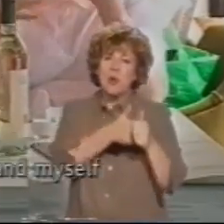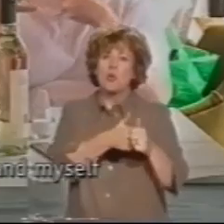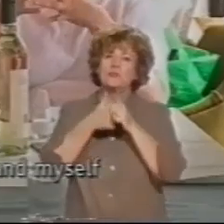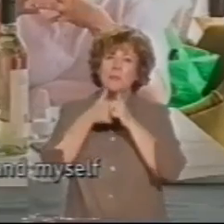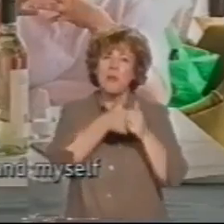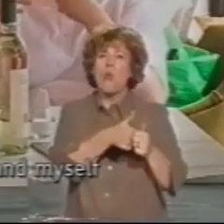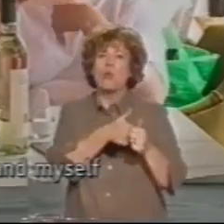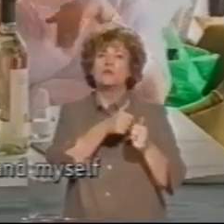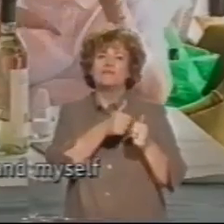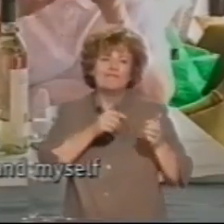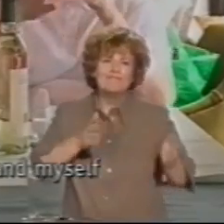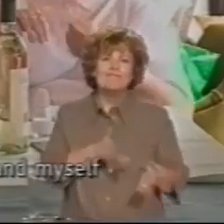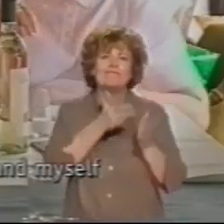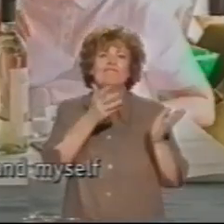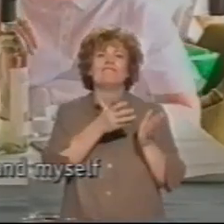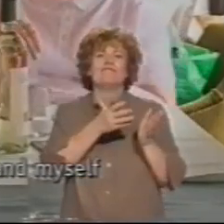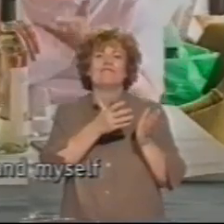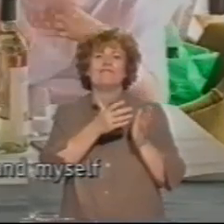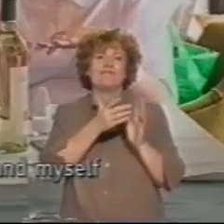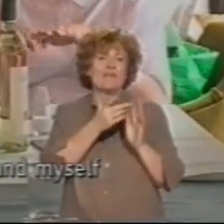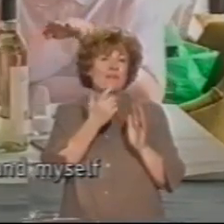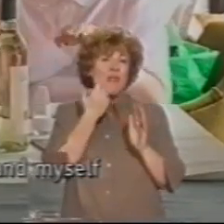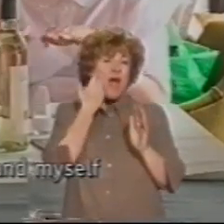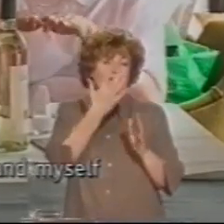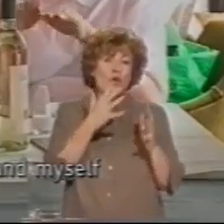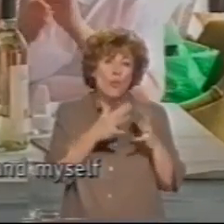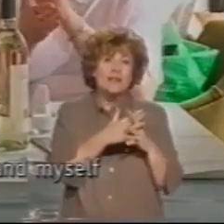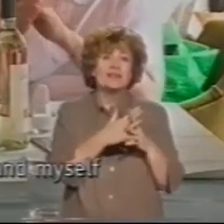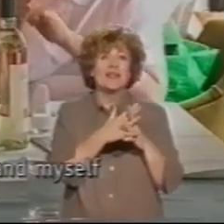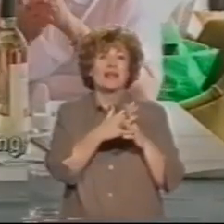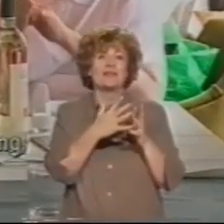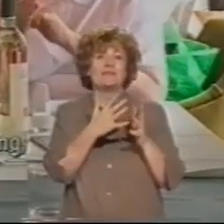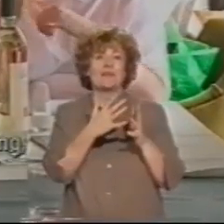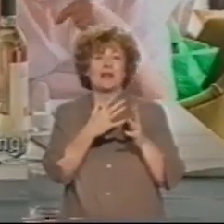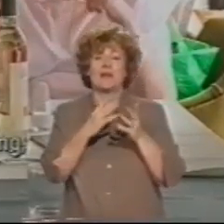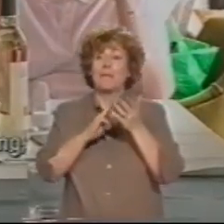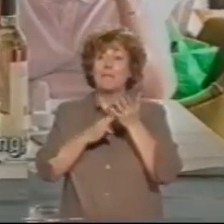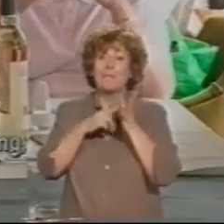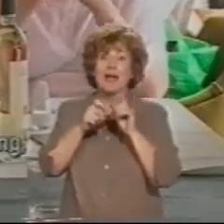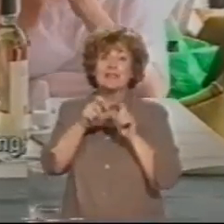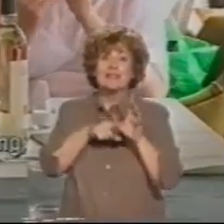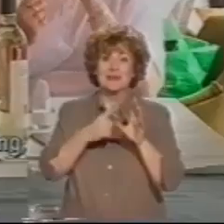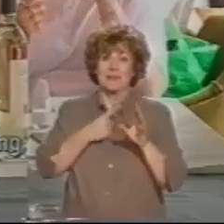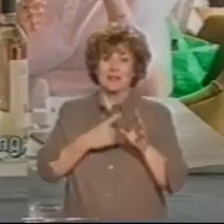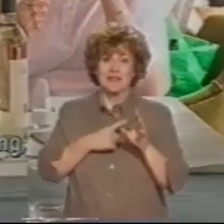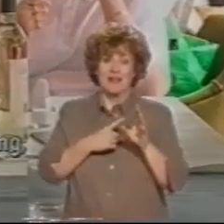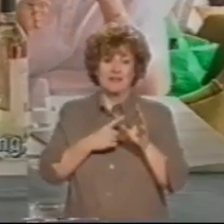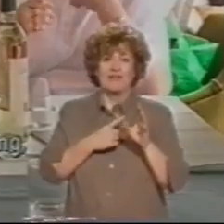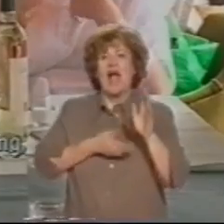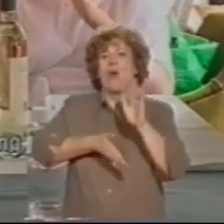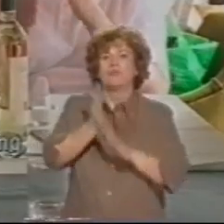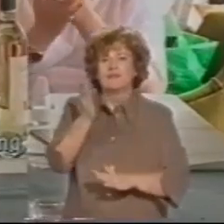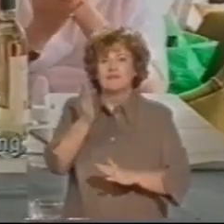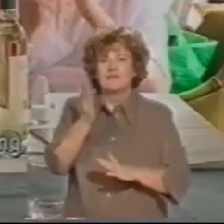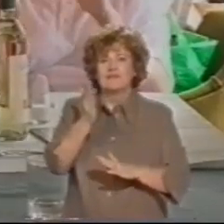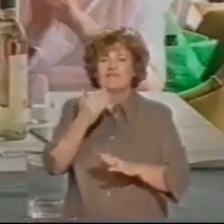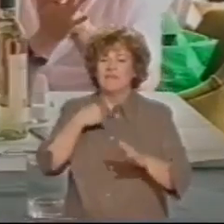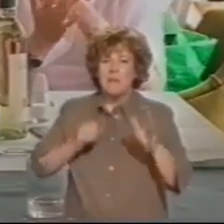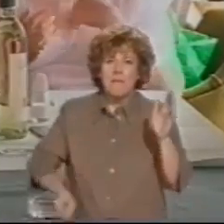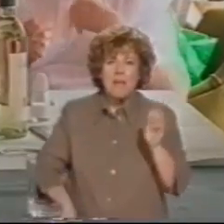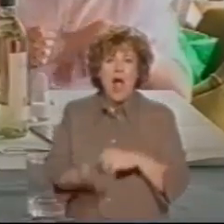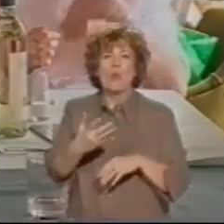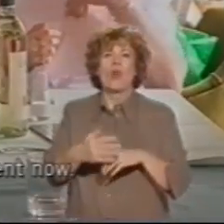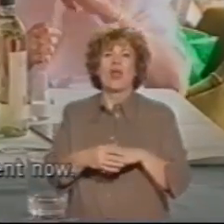And on Wednesdays Mandy and myself go out, we go to bowling, we have dinner out.